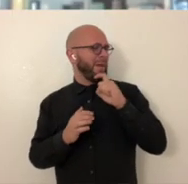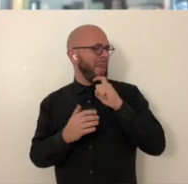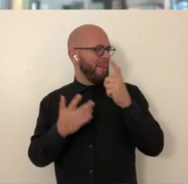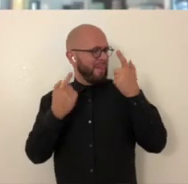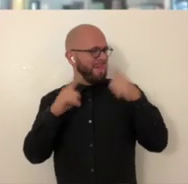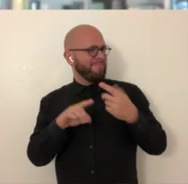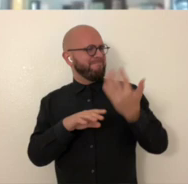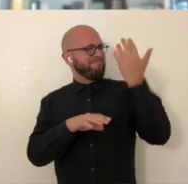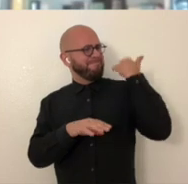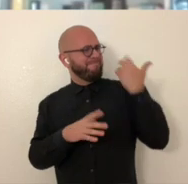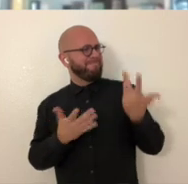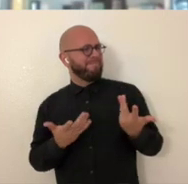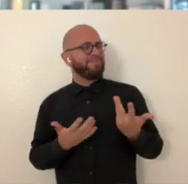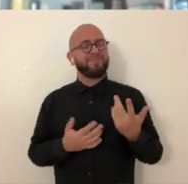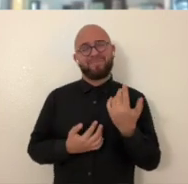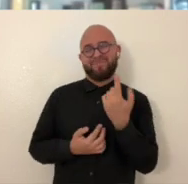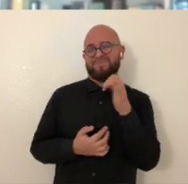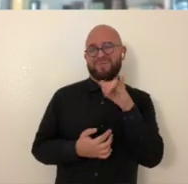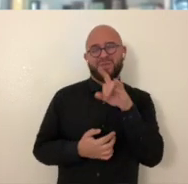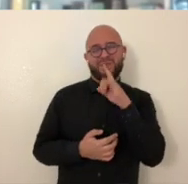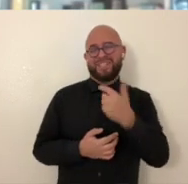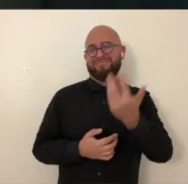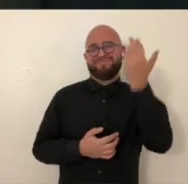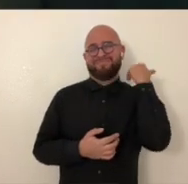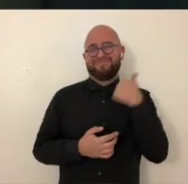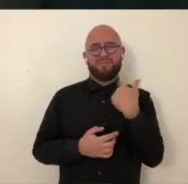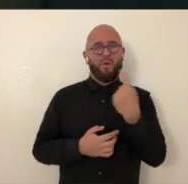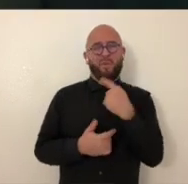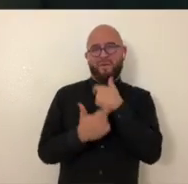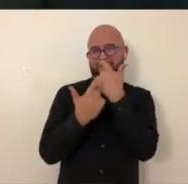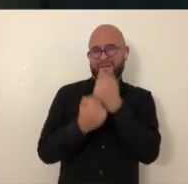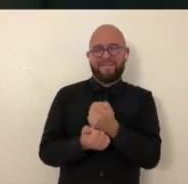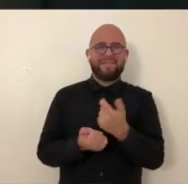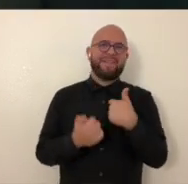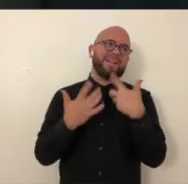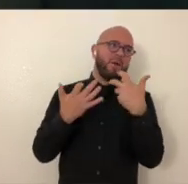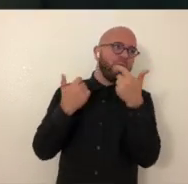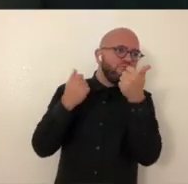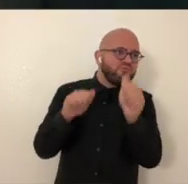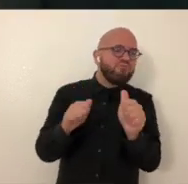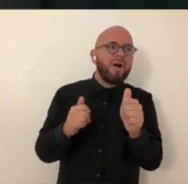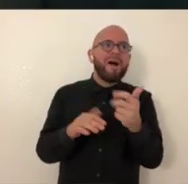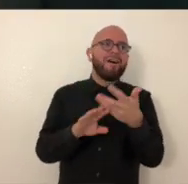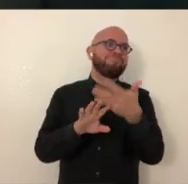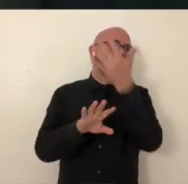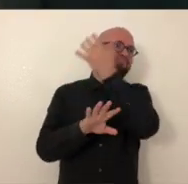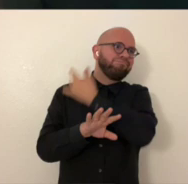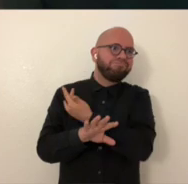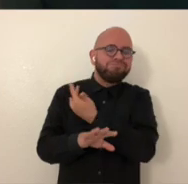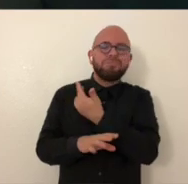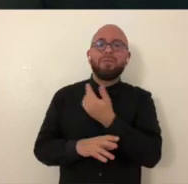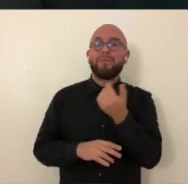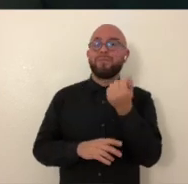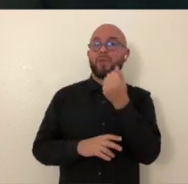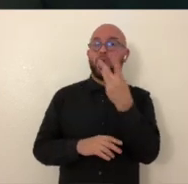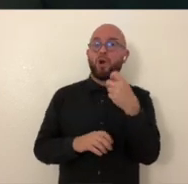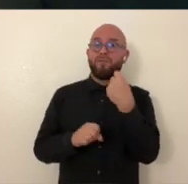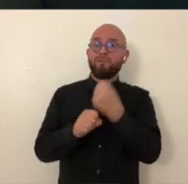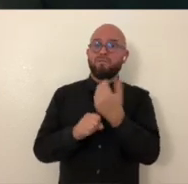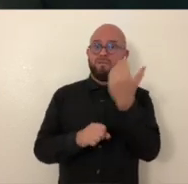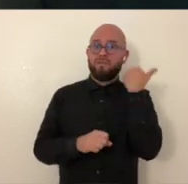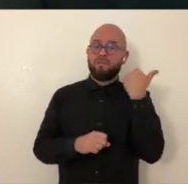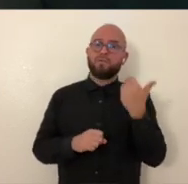What got you into that, into metal work in the first place? Um, so it's something I've always been interested in something. I always wanted to try